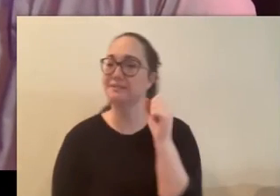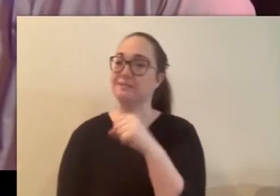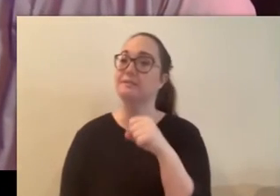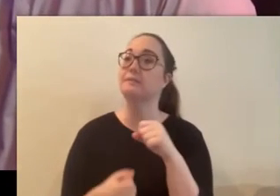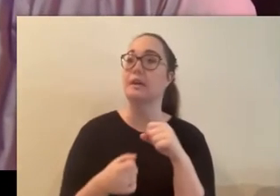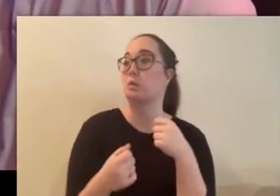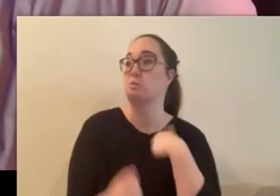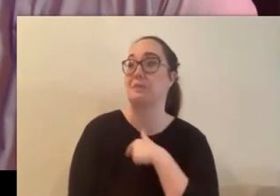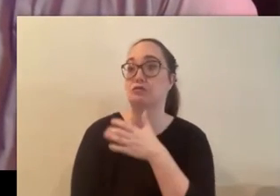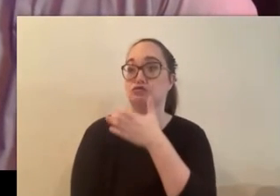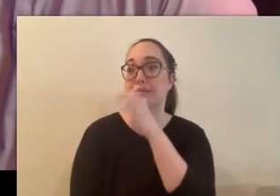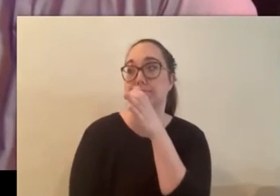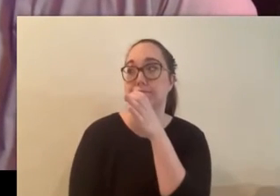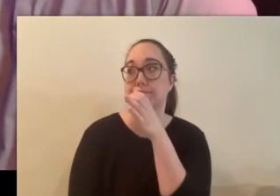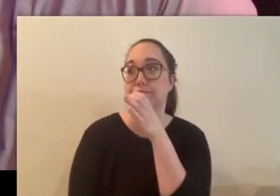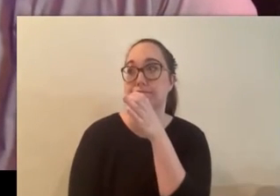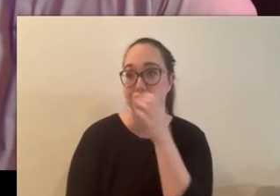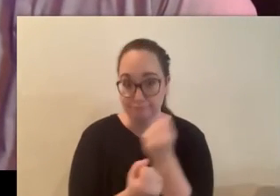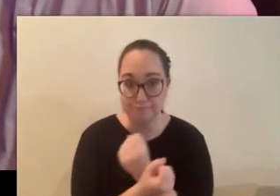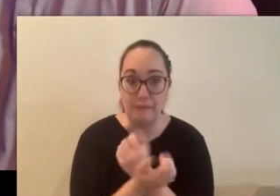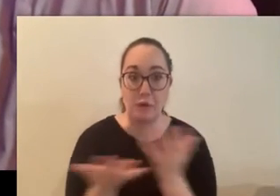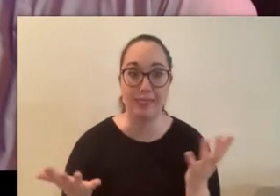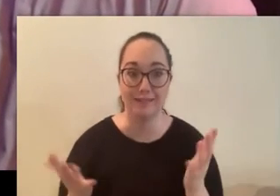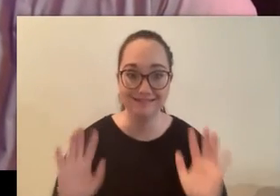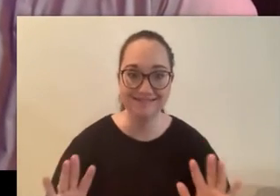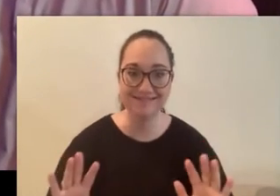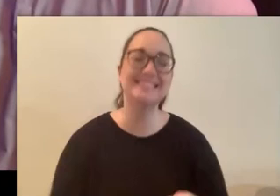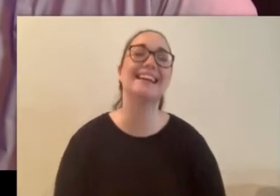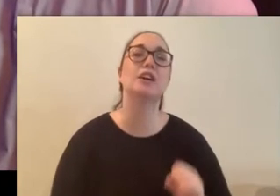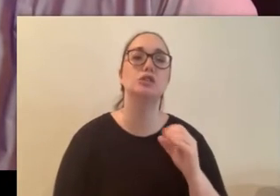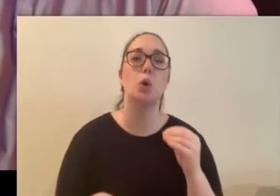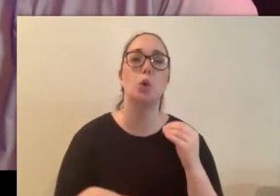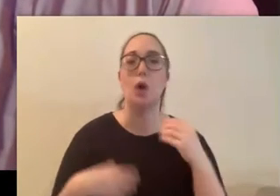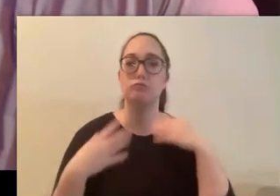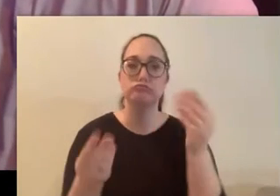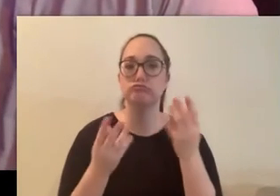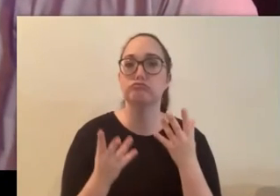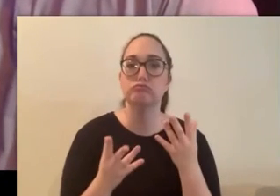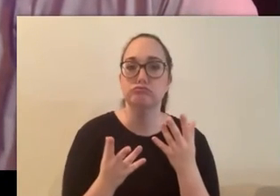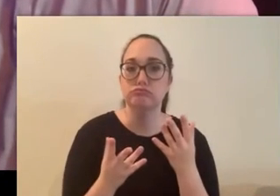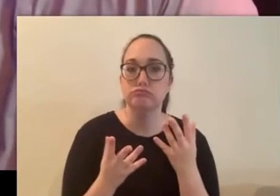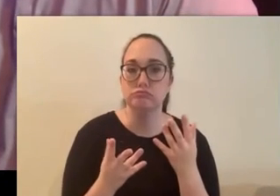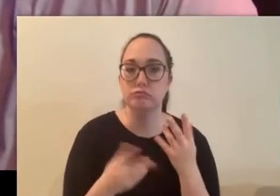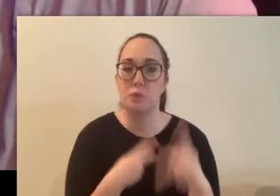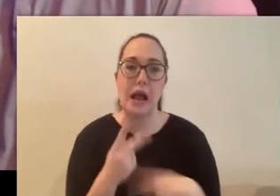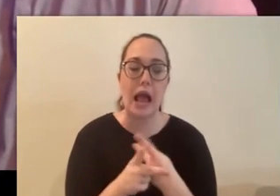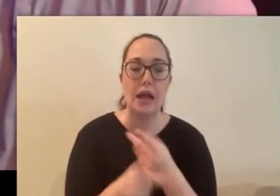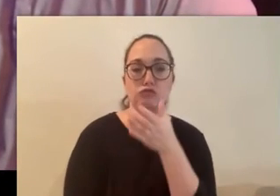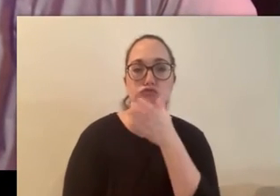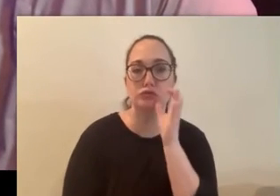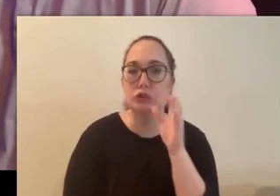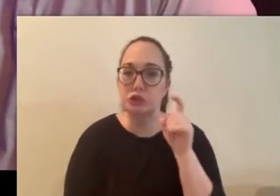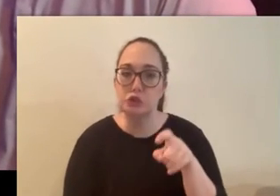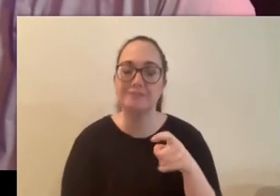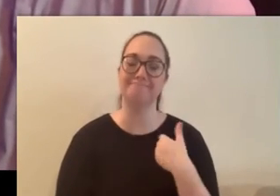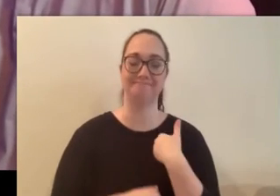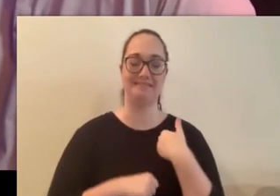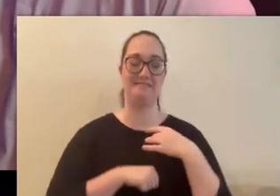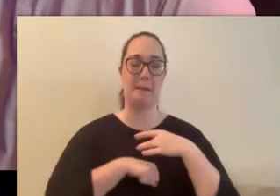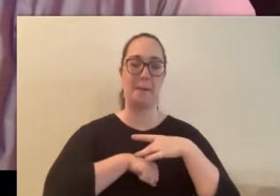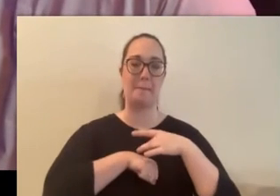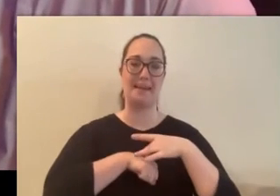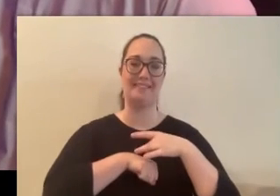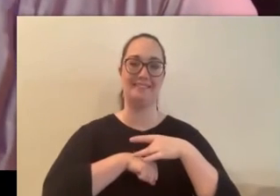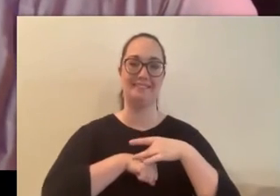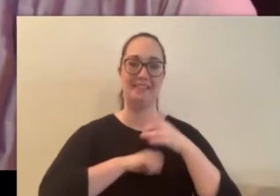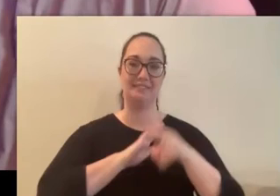uh just just give us some ideas in the comments or give us an email something that you think we should drink on the show we will have some pumpkin videos coming out too about how to carve